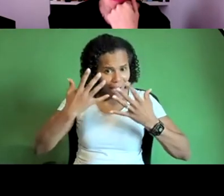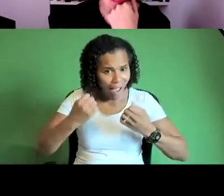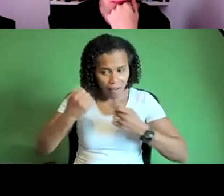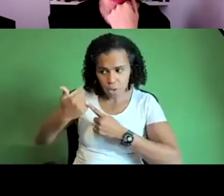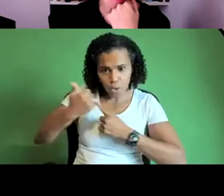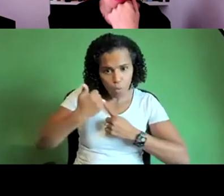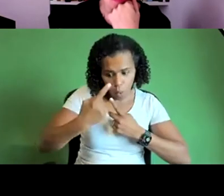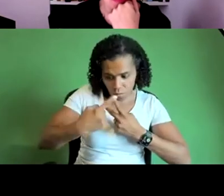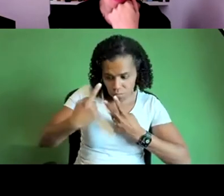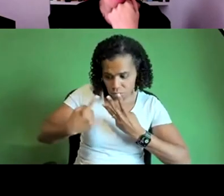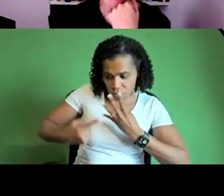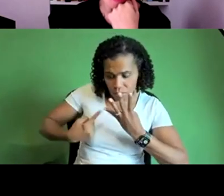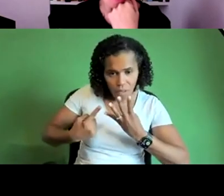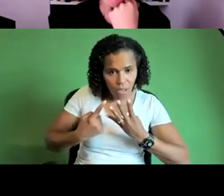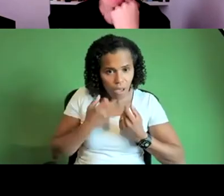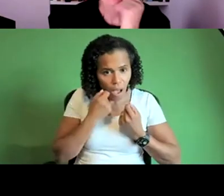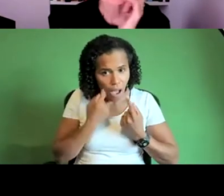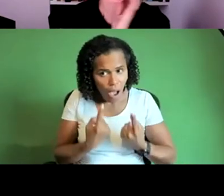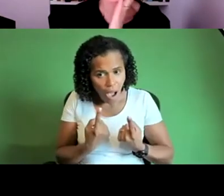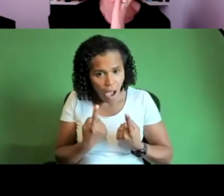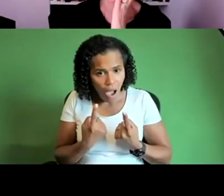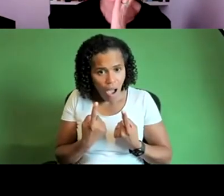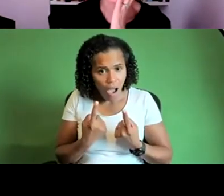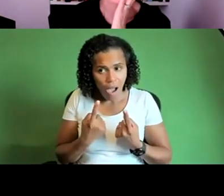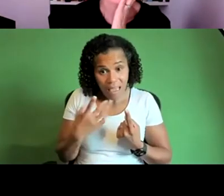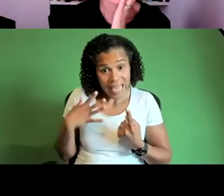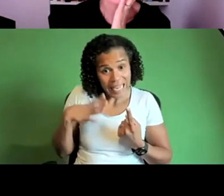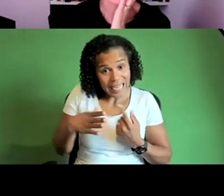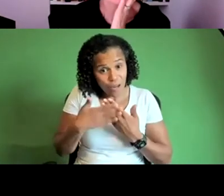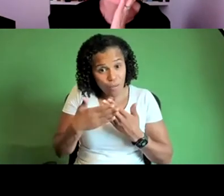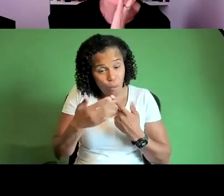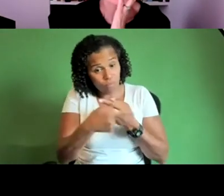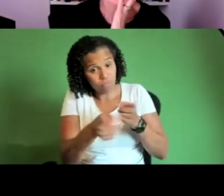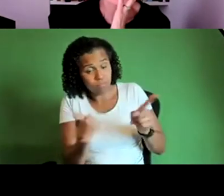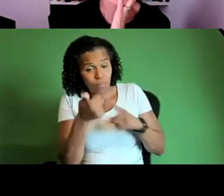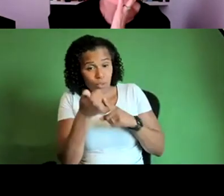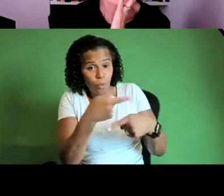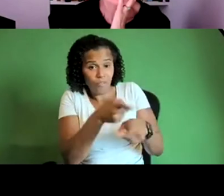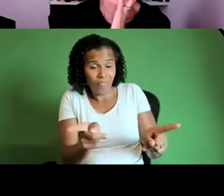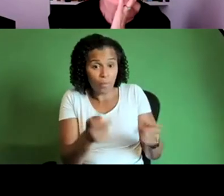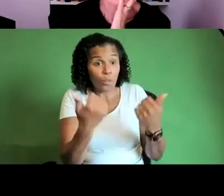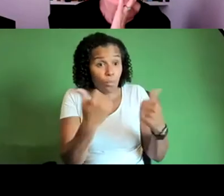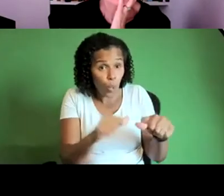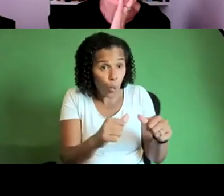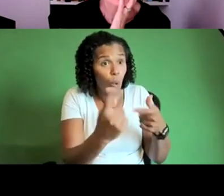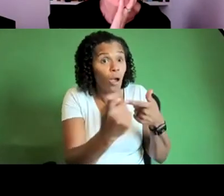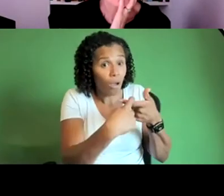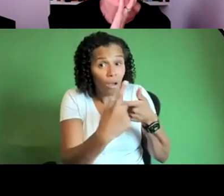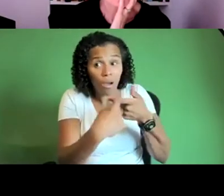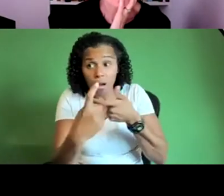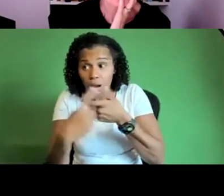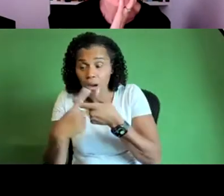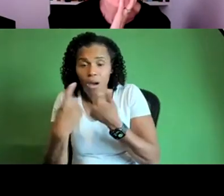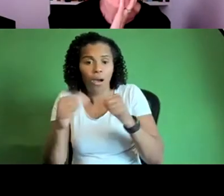of how much support is needed for some people to take part in cultural life or in social life or everyday